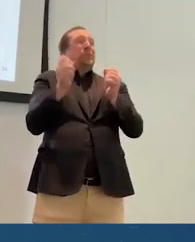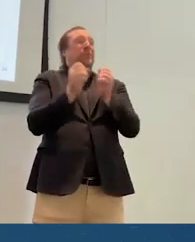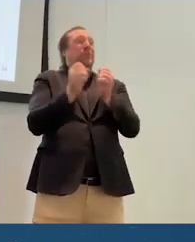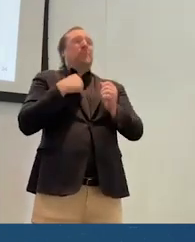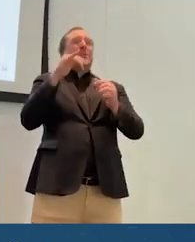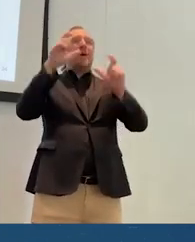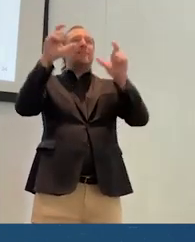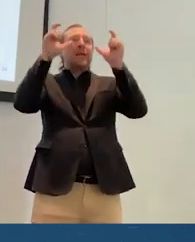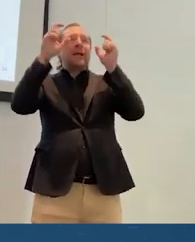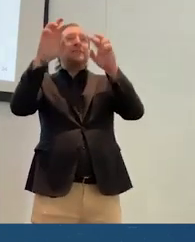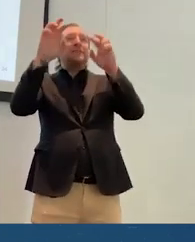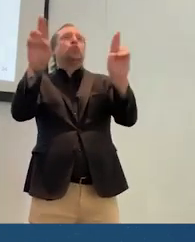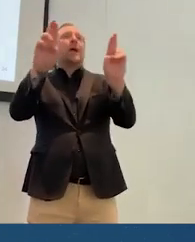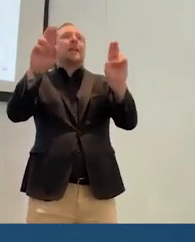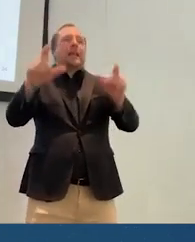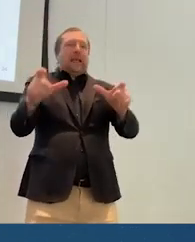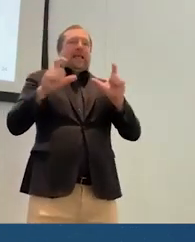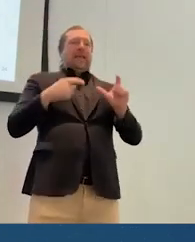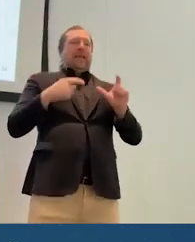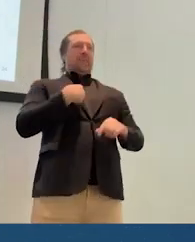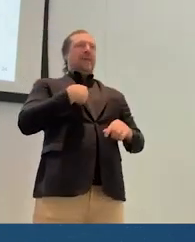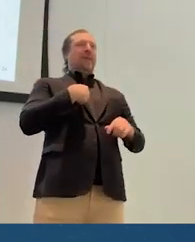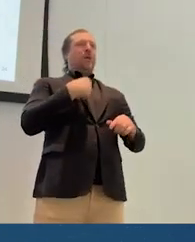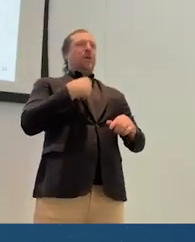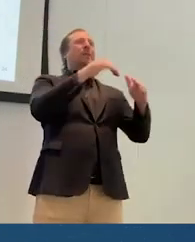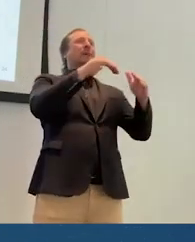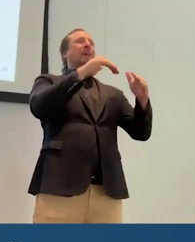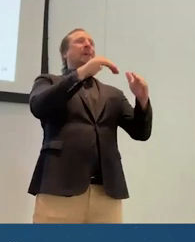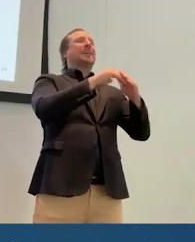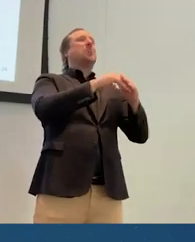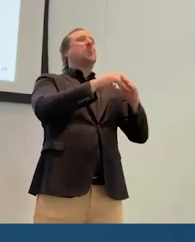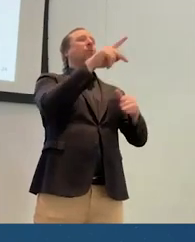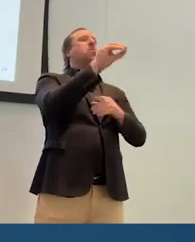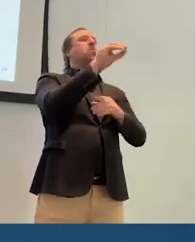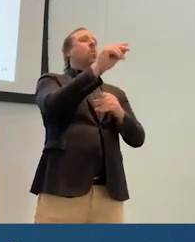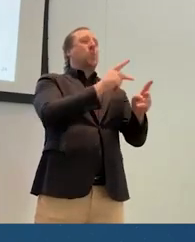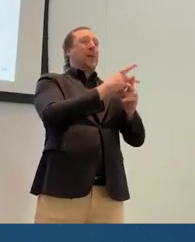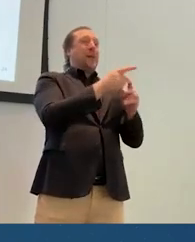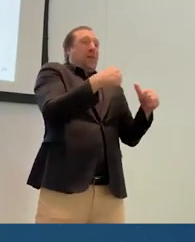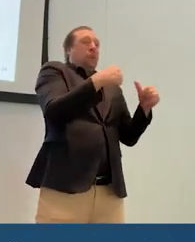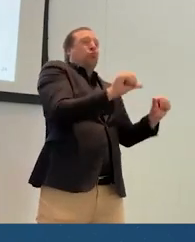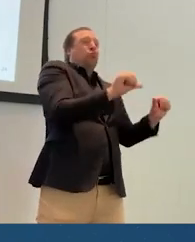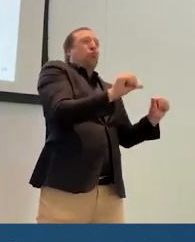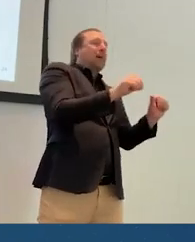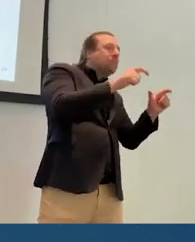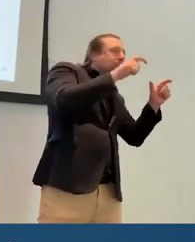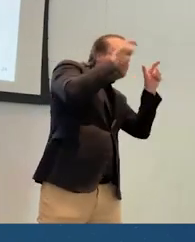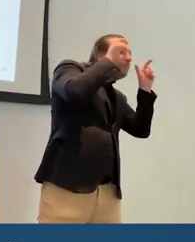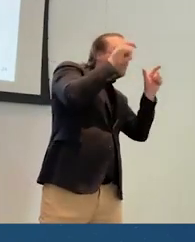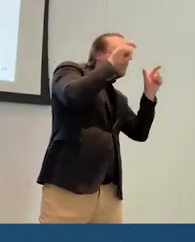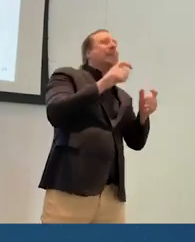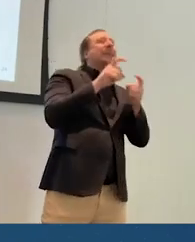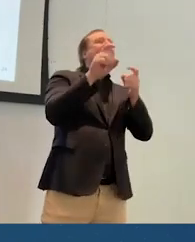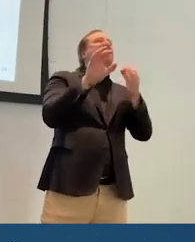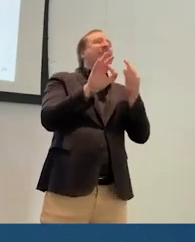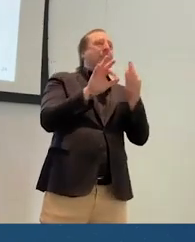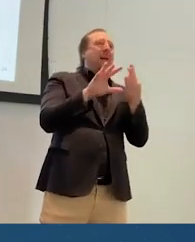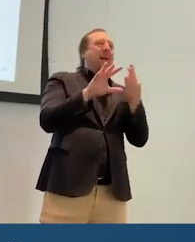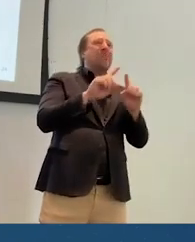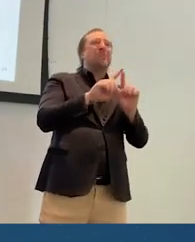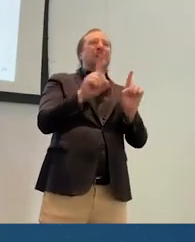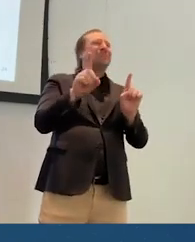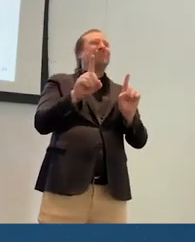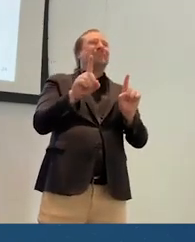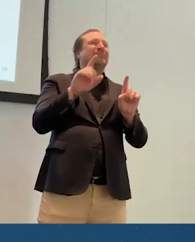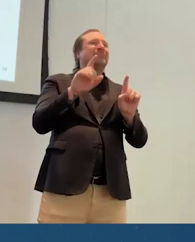headsets ready, and then hand them to me with an accessible prototype so that I could try it out and give them feedback. No one was really